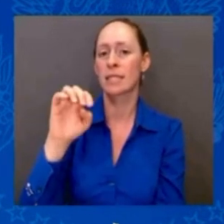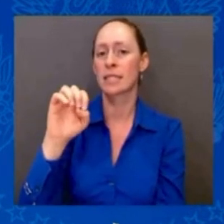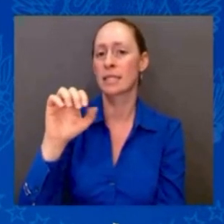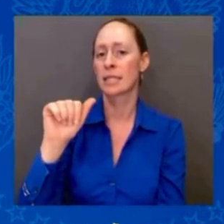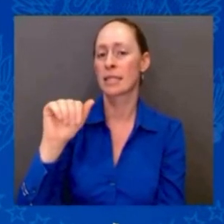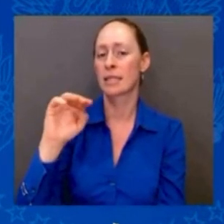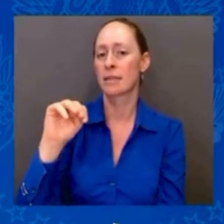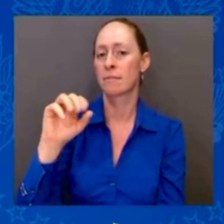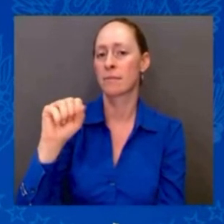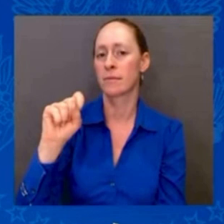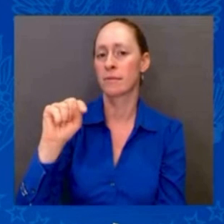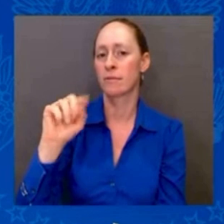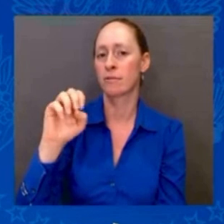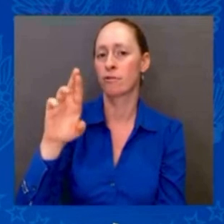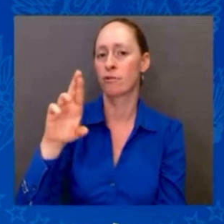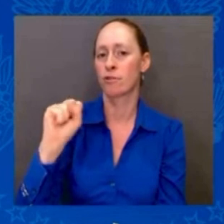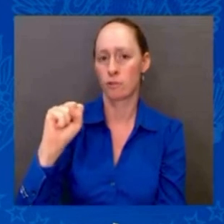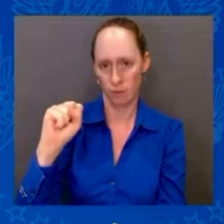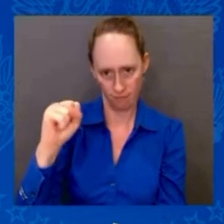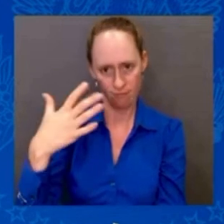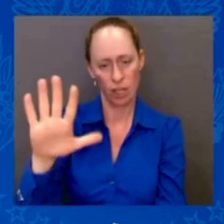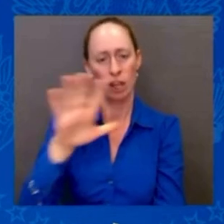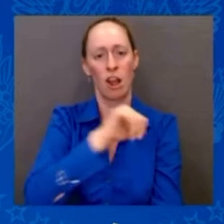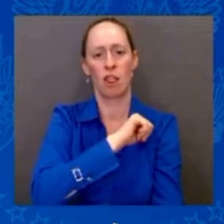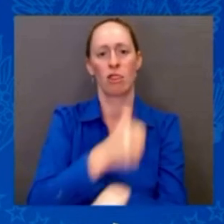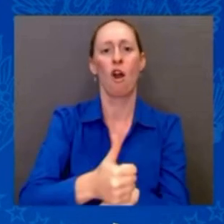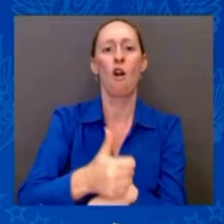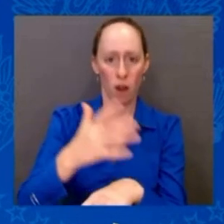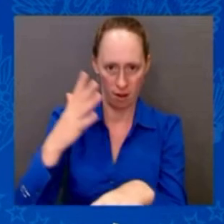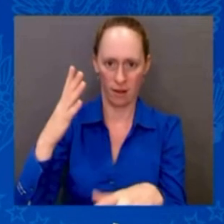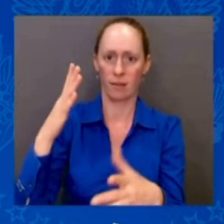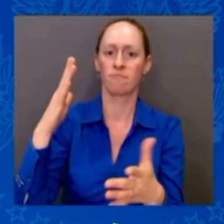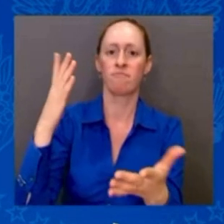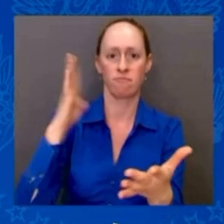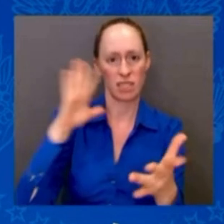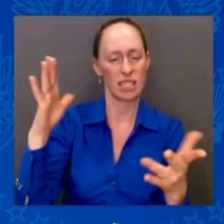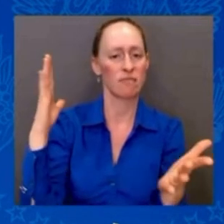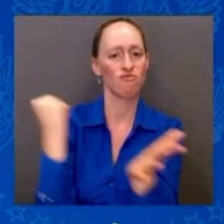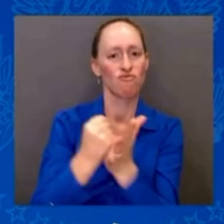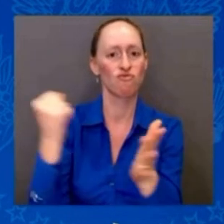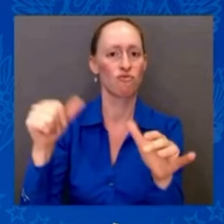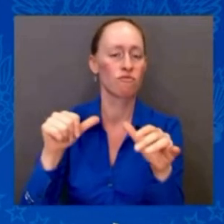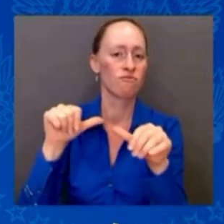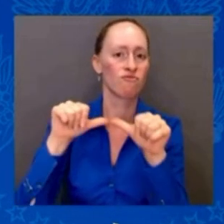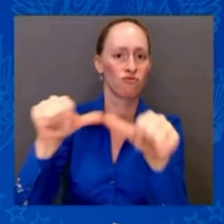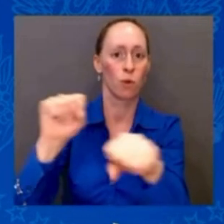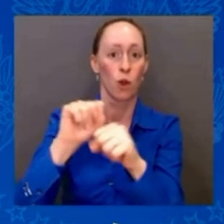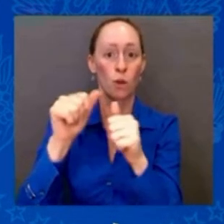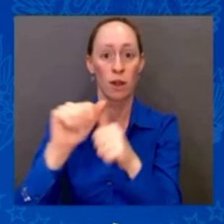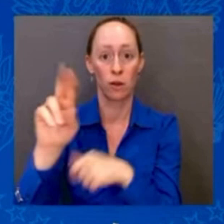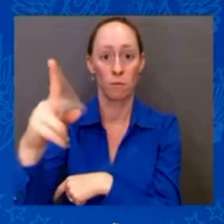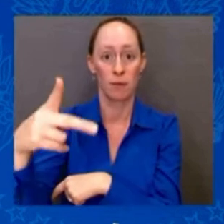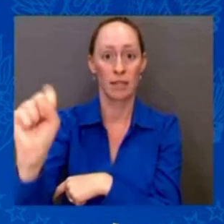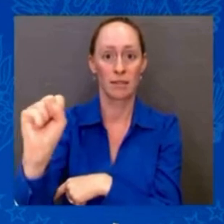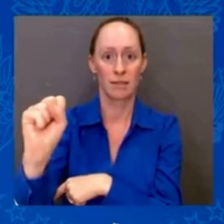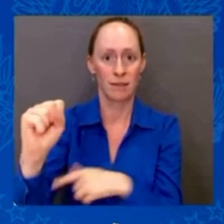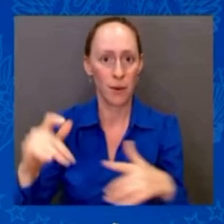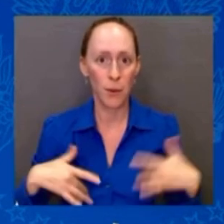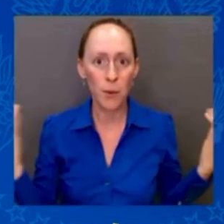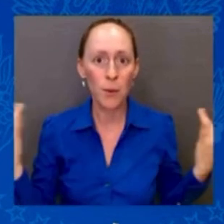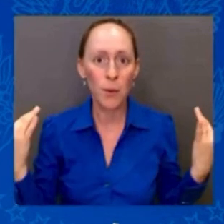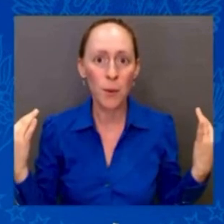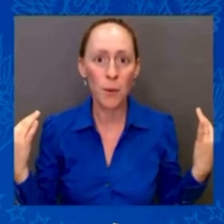month. UPS is the largest single-employer contract in all of North America, covering